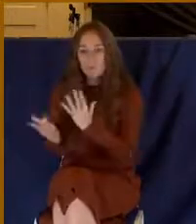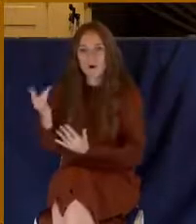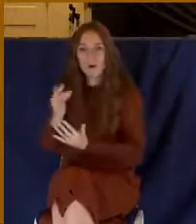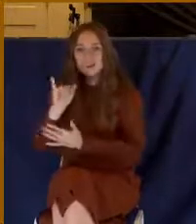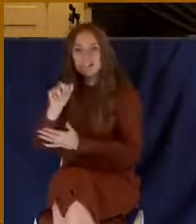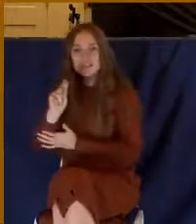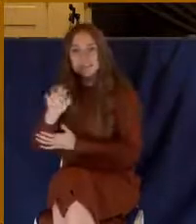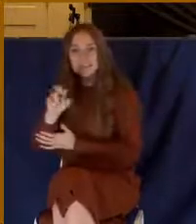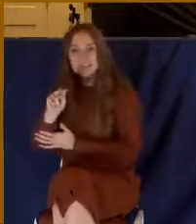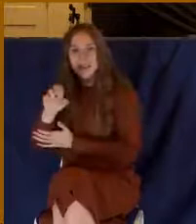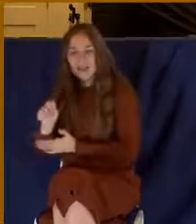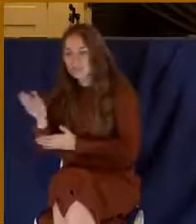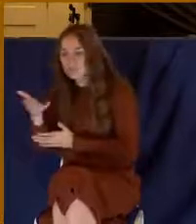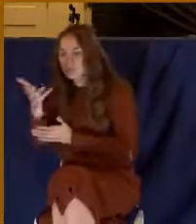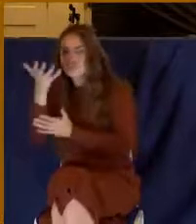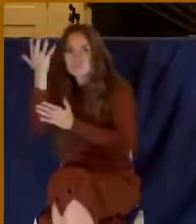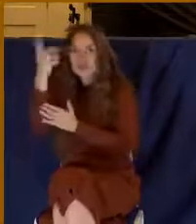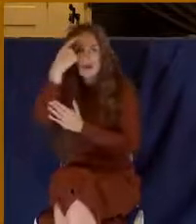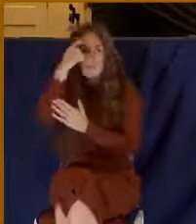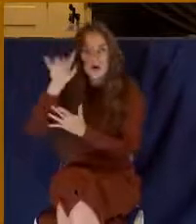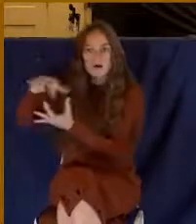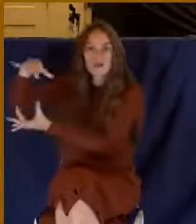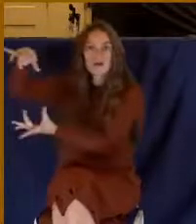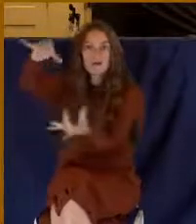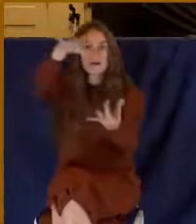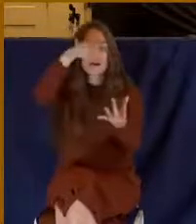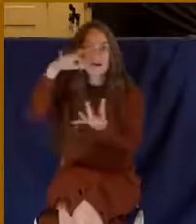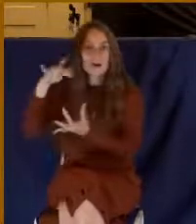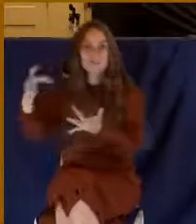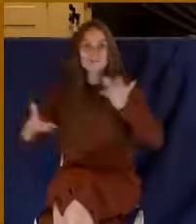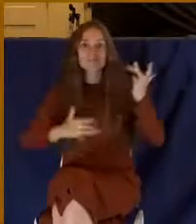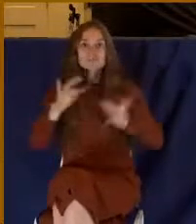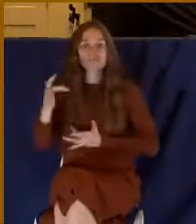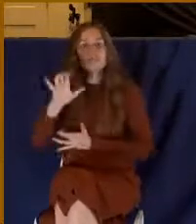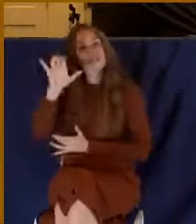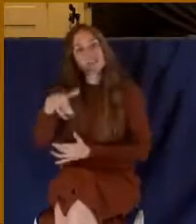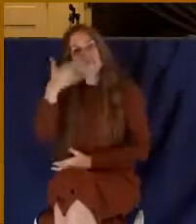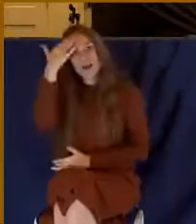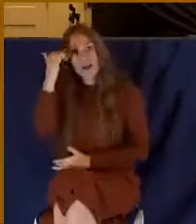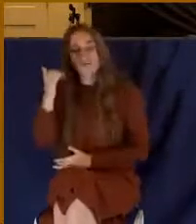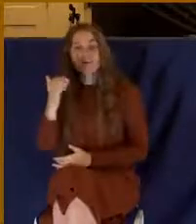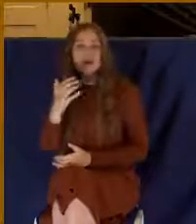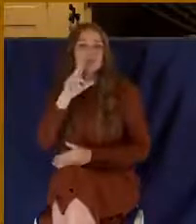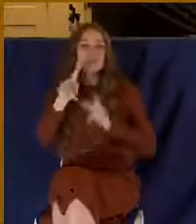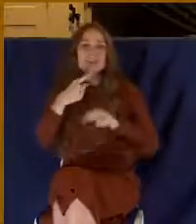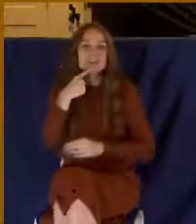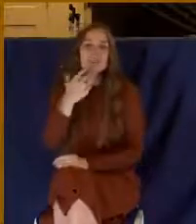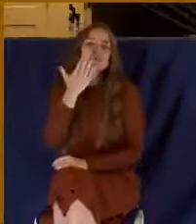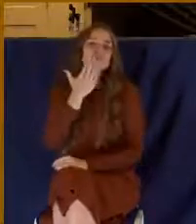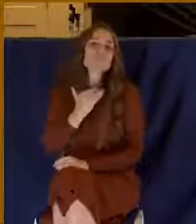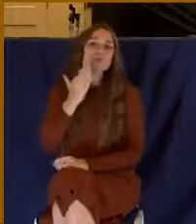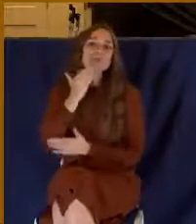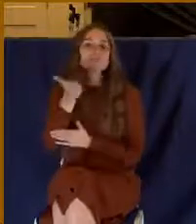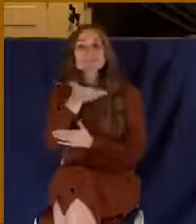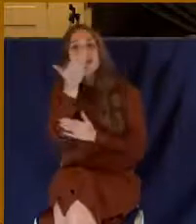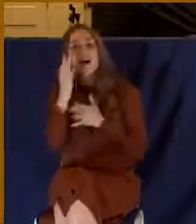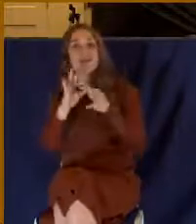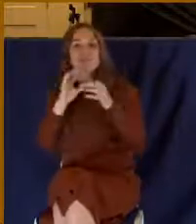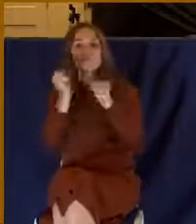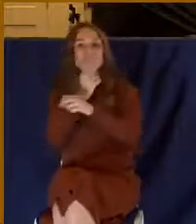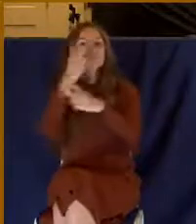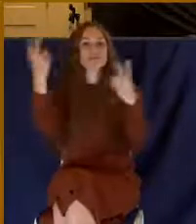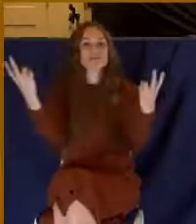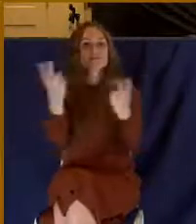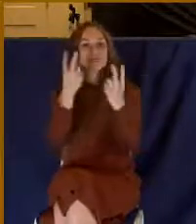of that triumphant way. That's where you get the expression, the sweet smell of victory. Incense all throughout the city was being burned.